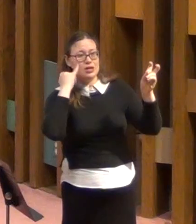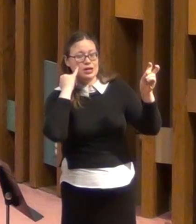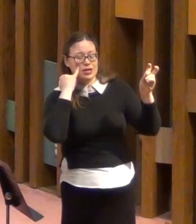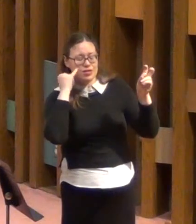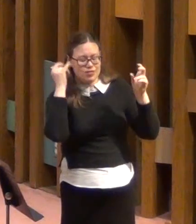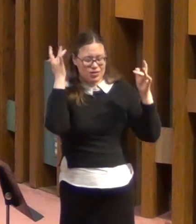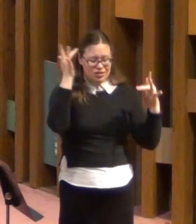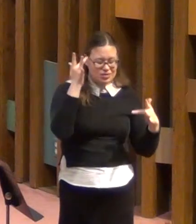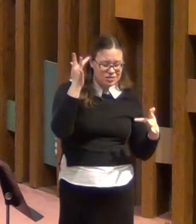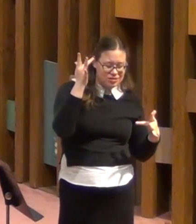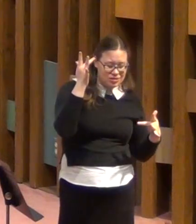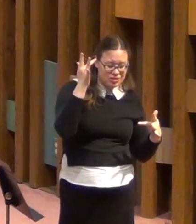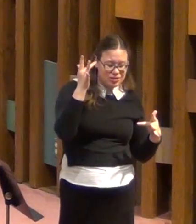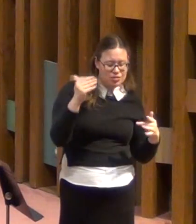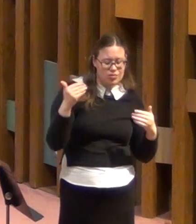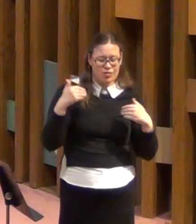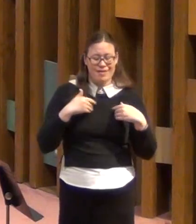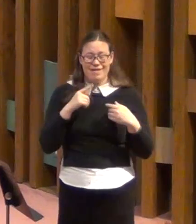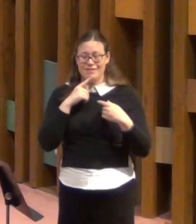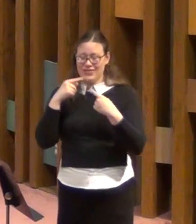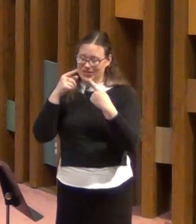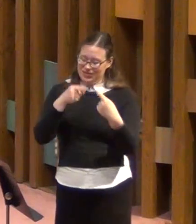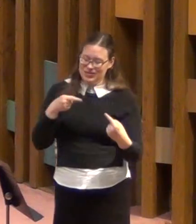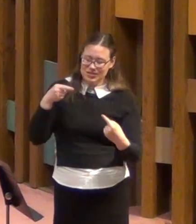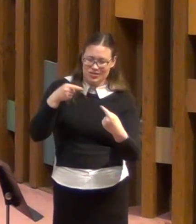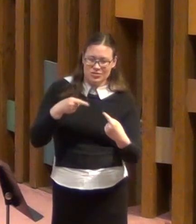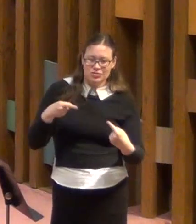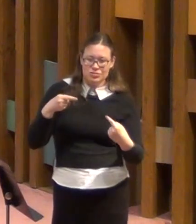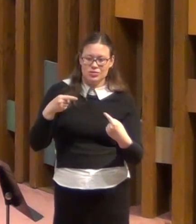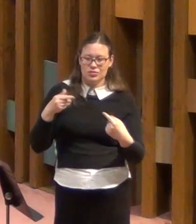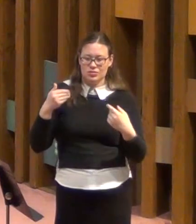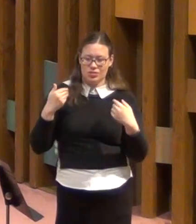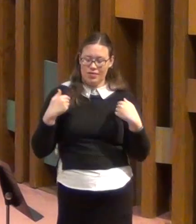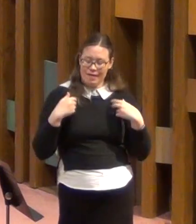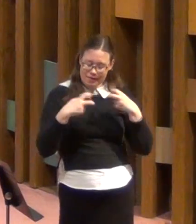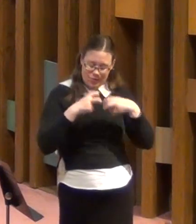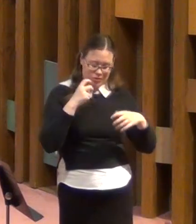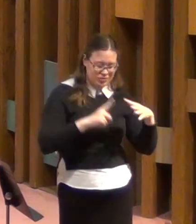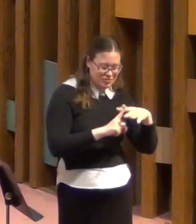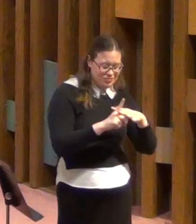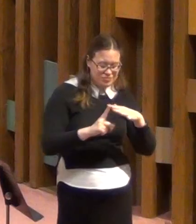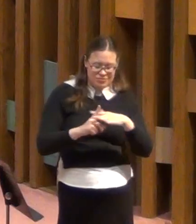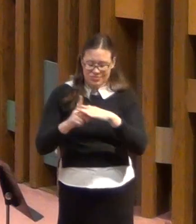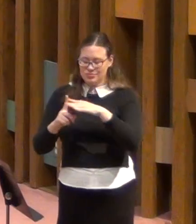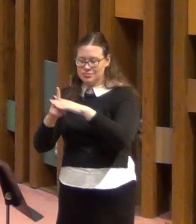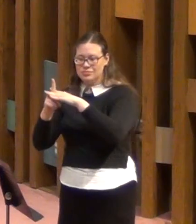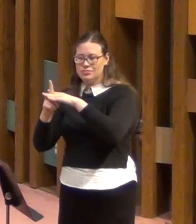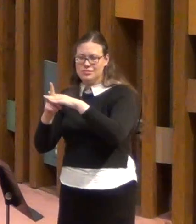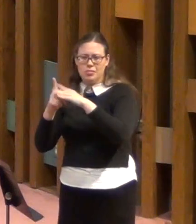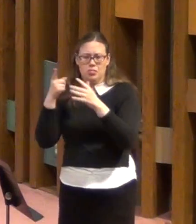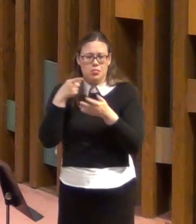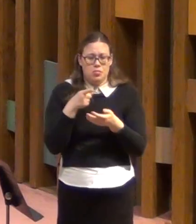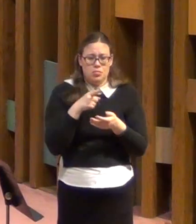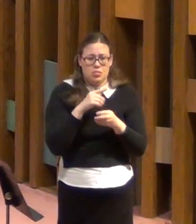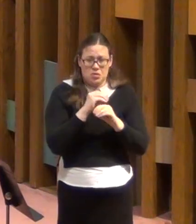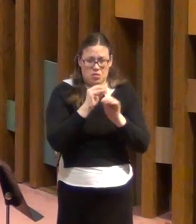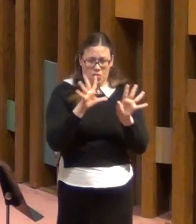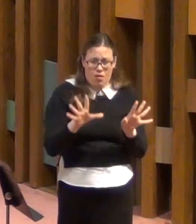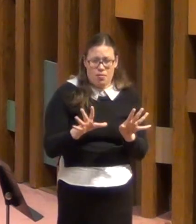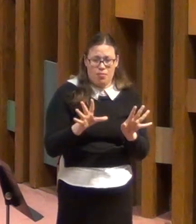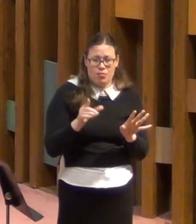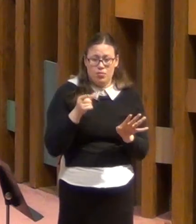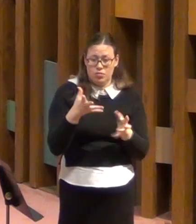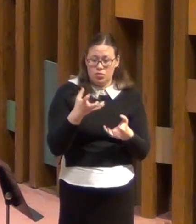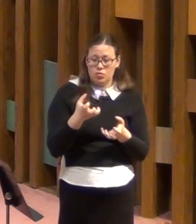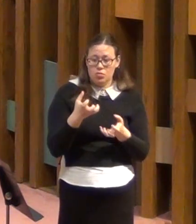or worries, when you're hedged about with difficulties, when you're down and breathing, why wouldn't you want to